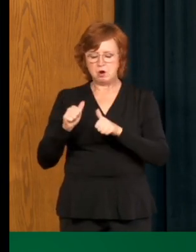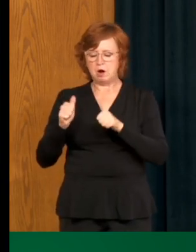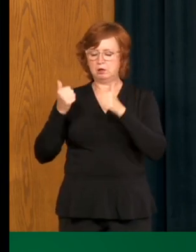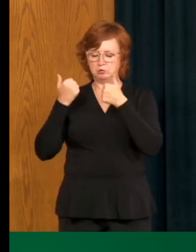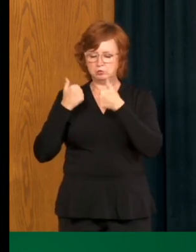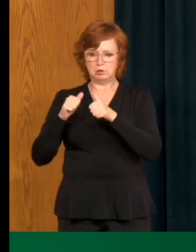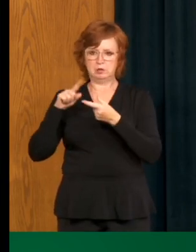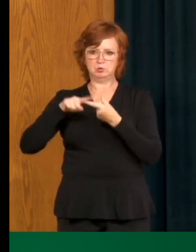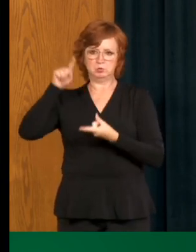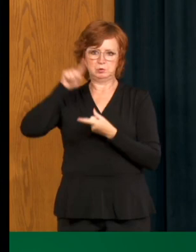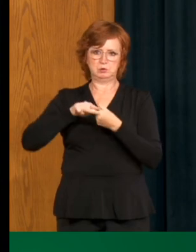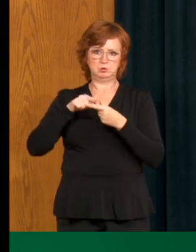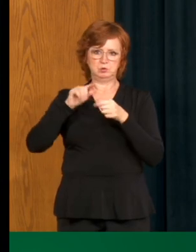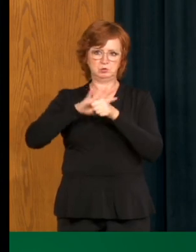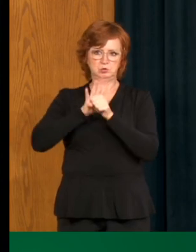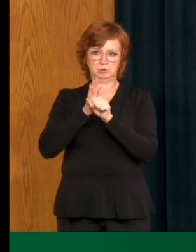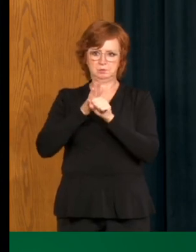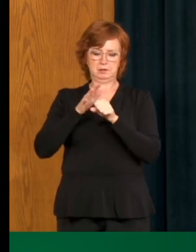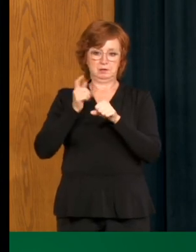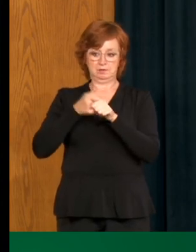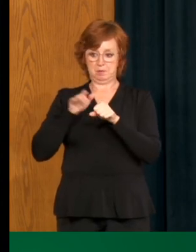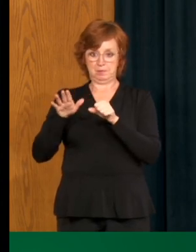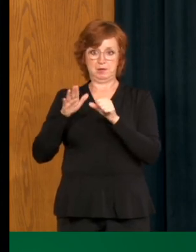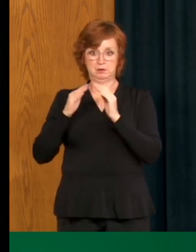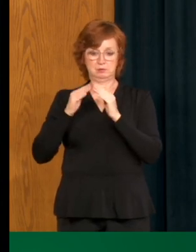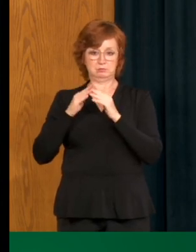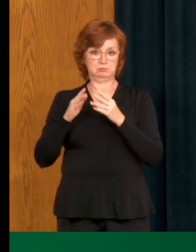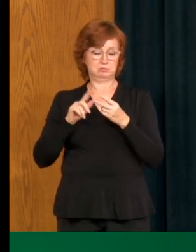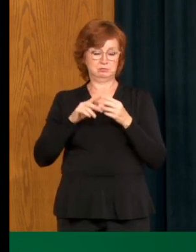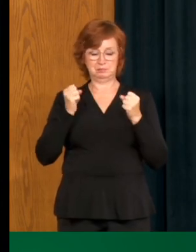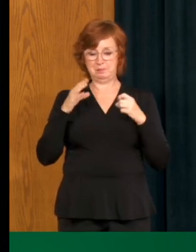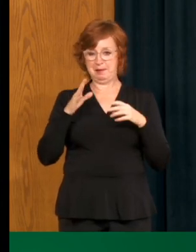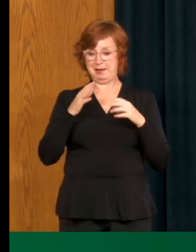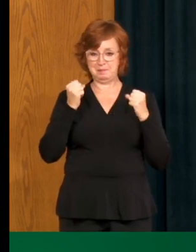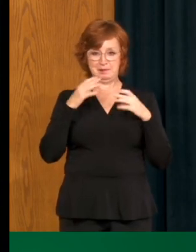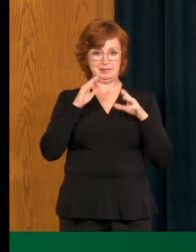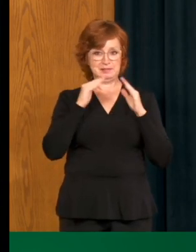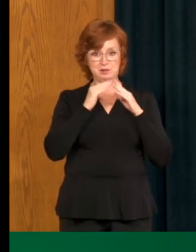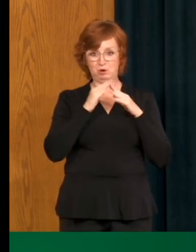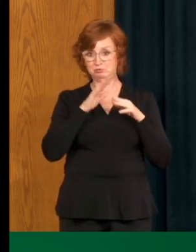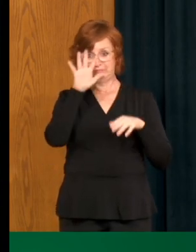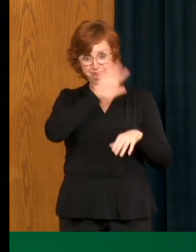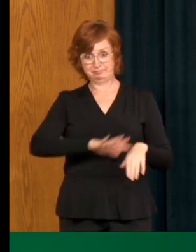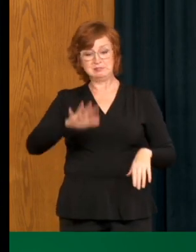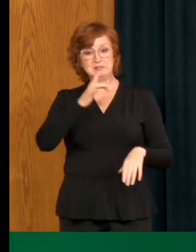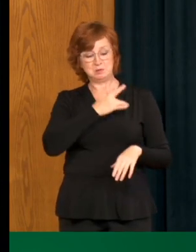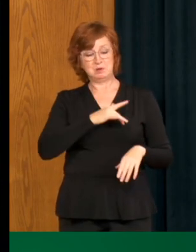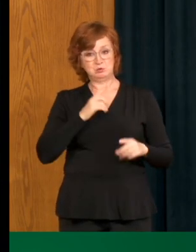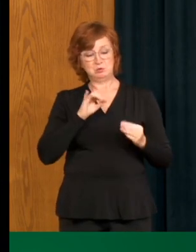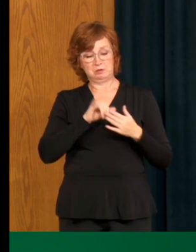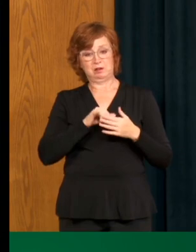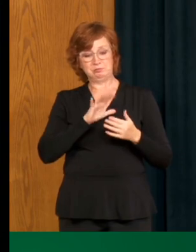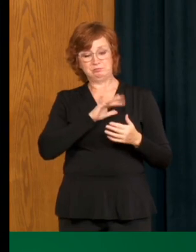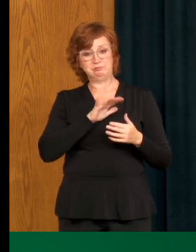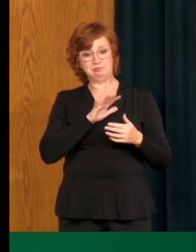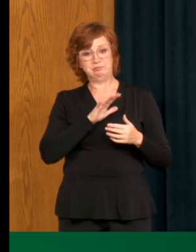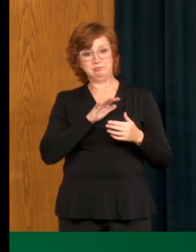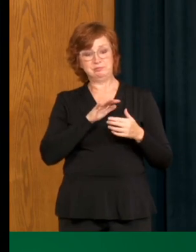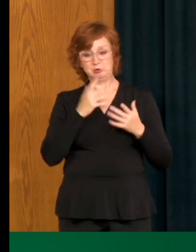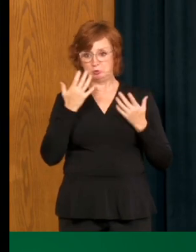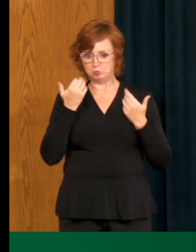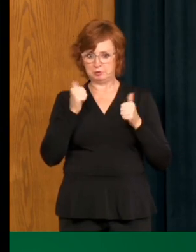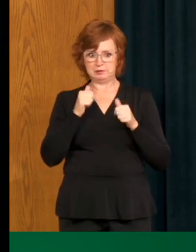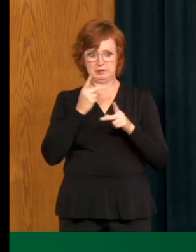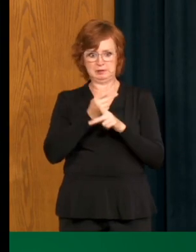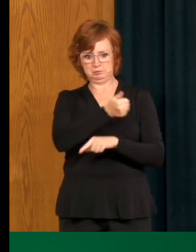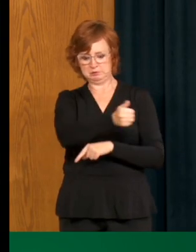ensure that COVID-19 does not enter their community like there are many Saskatchewan communities doing the very same and for that I say thank you and I would just